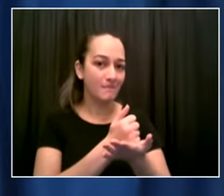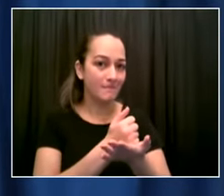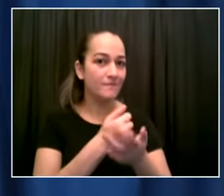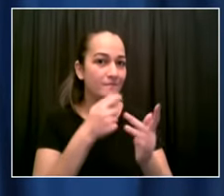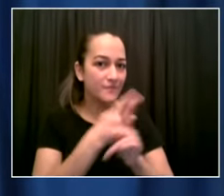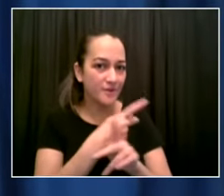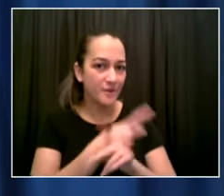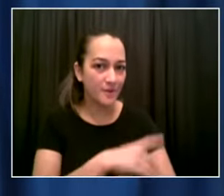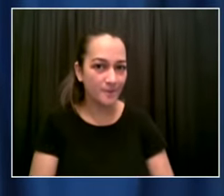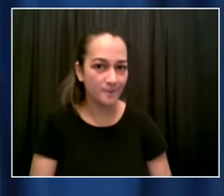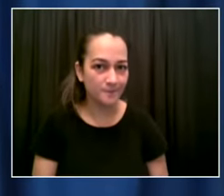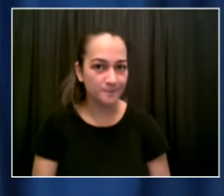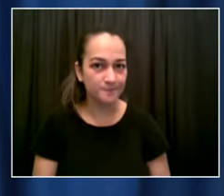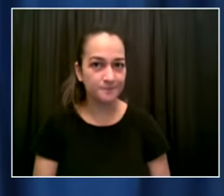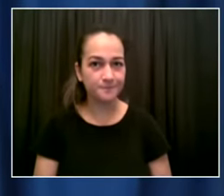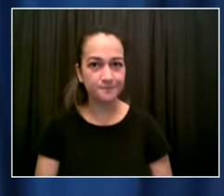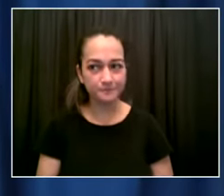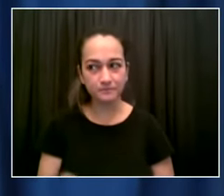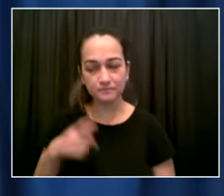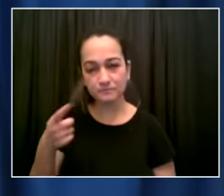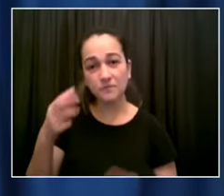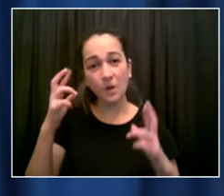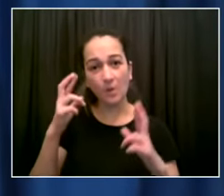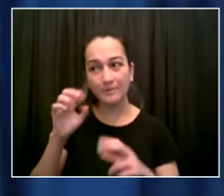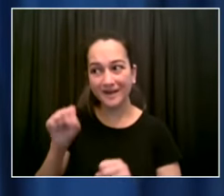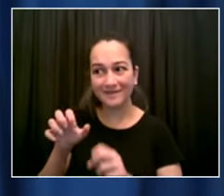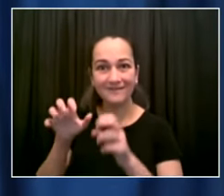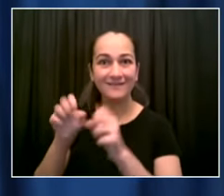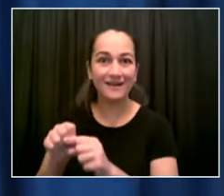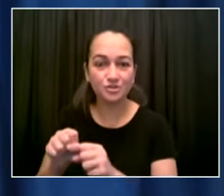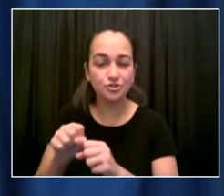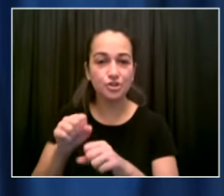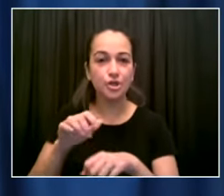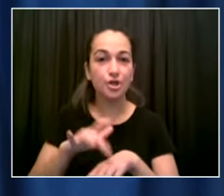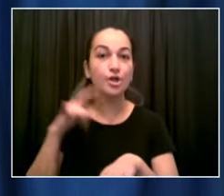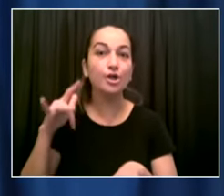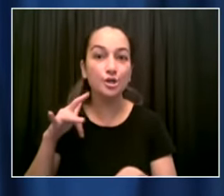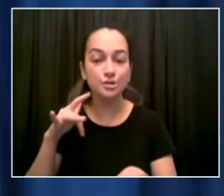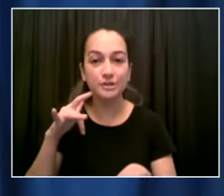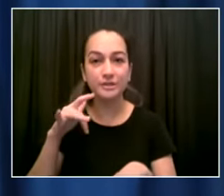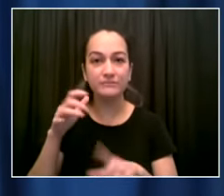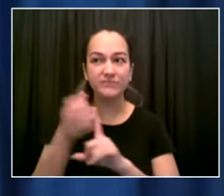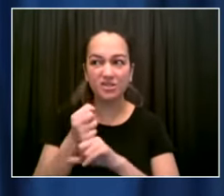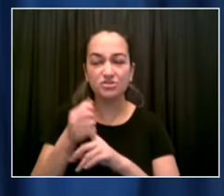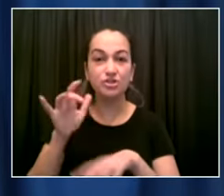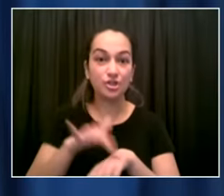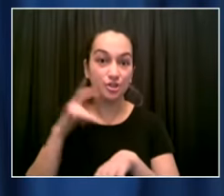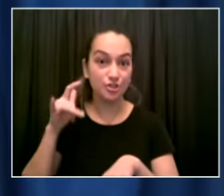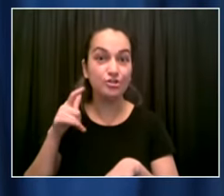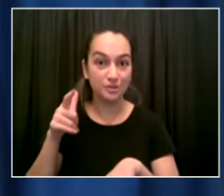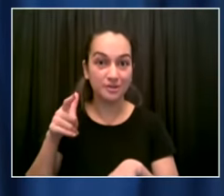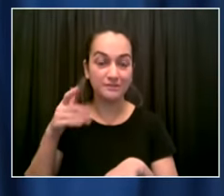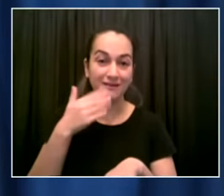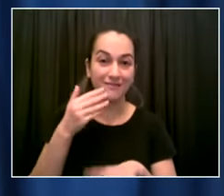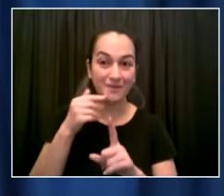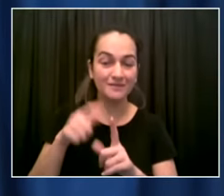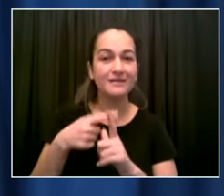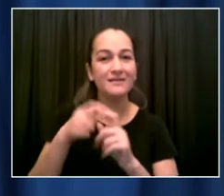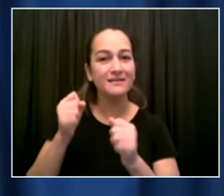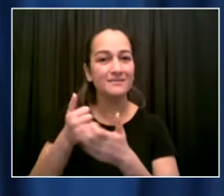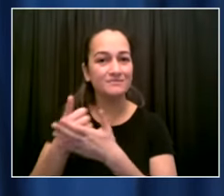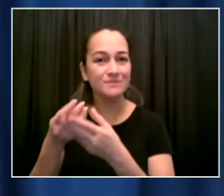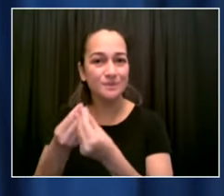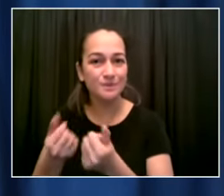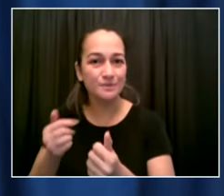americans from living the fate that david sinclair wrote about and last but not least